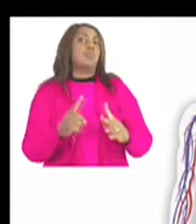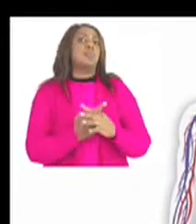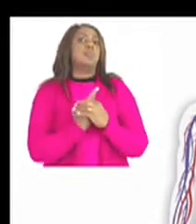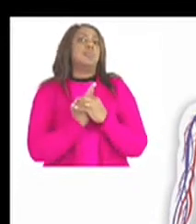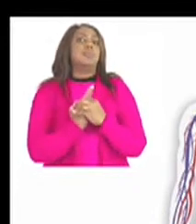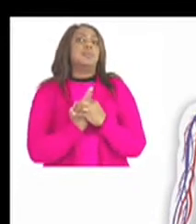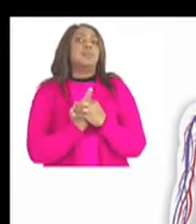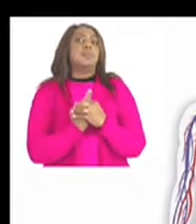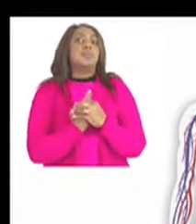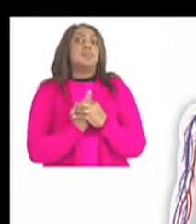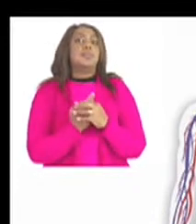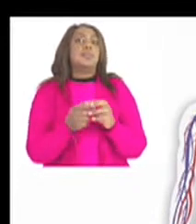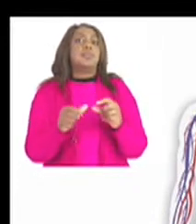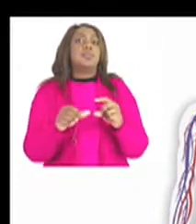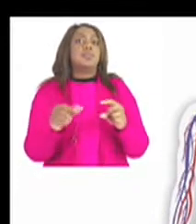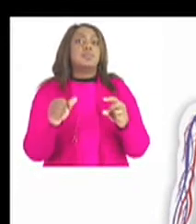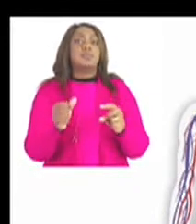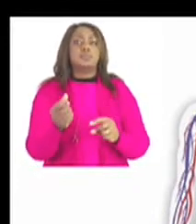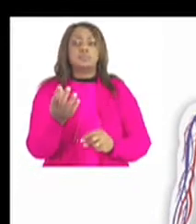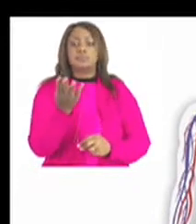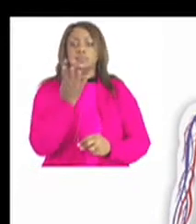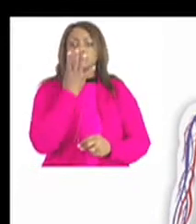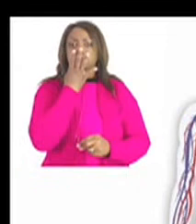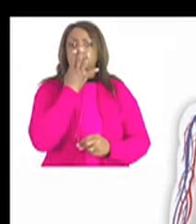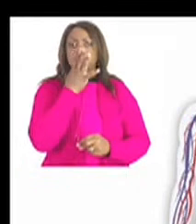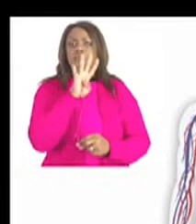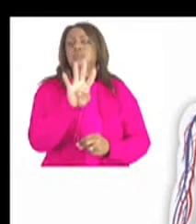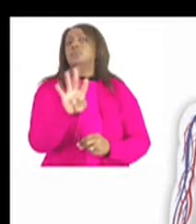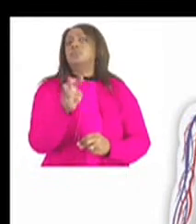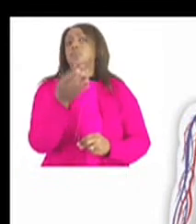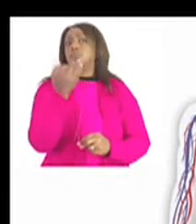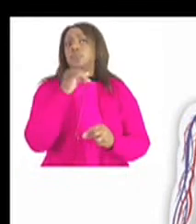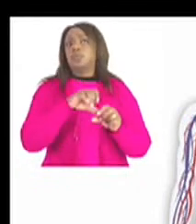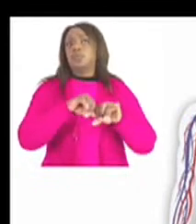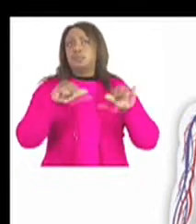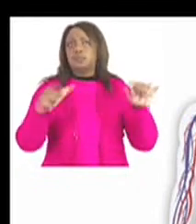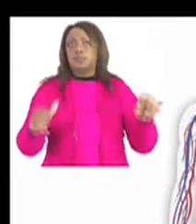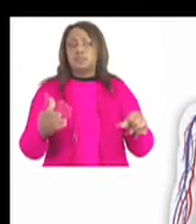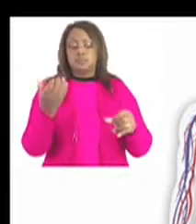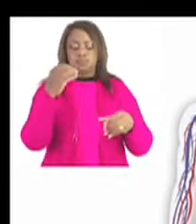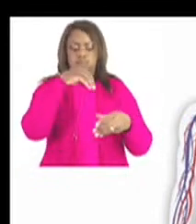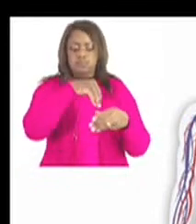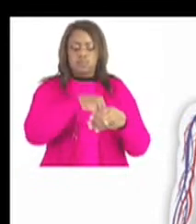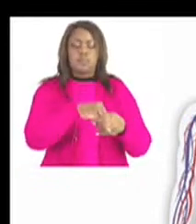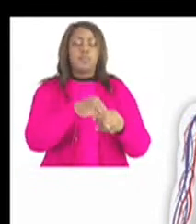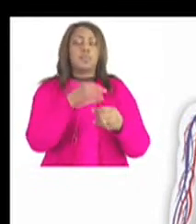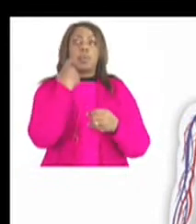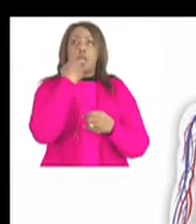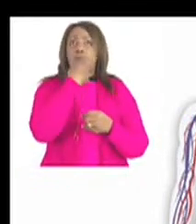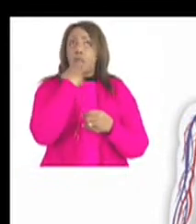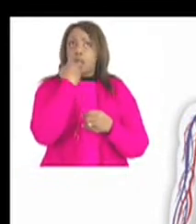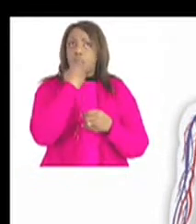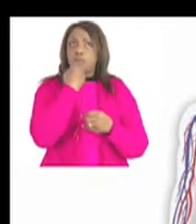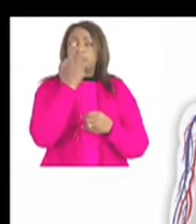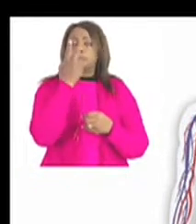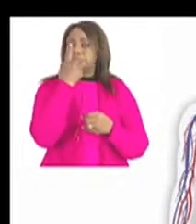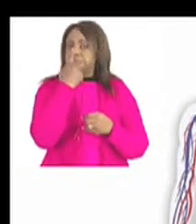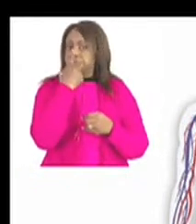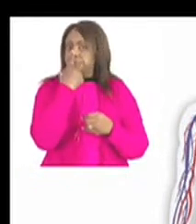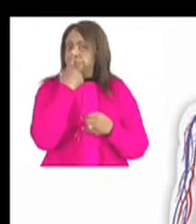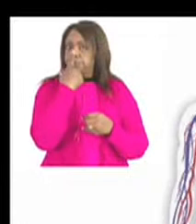continuing to respiratory system which is made up of the mouth or nose